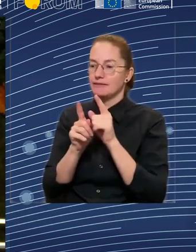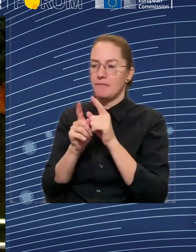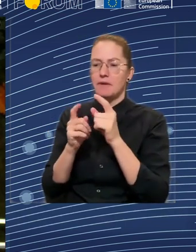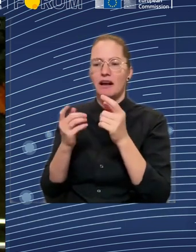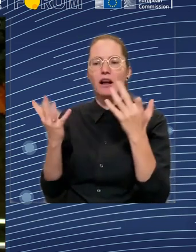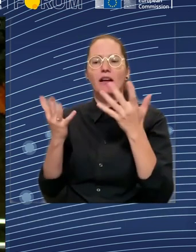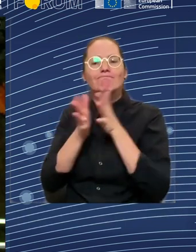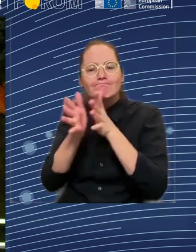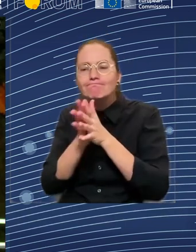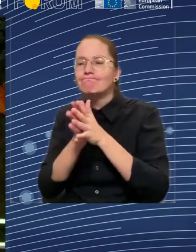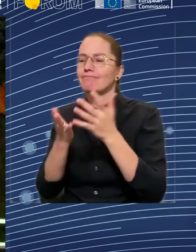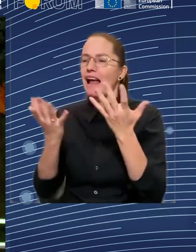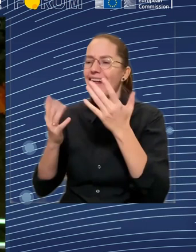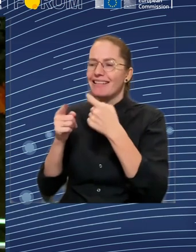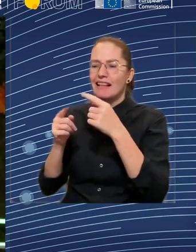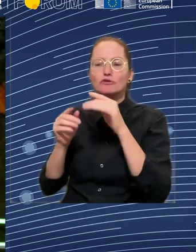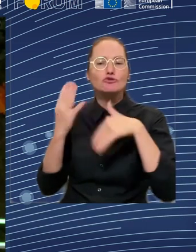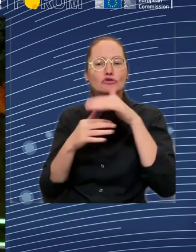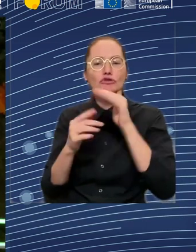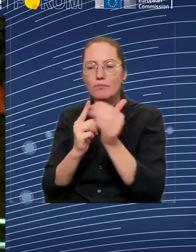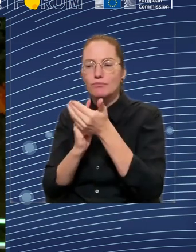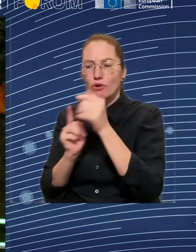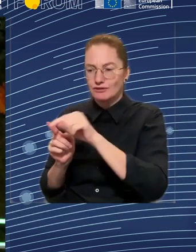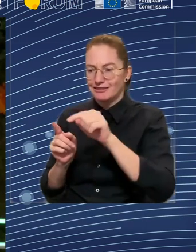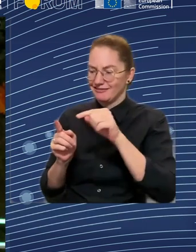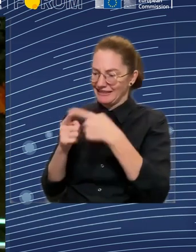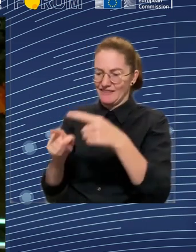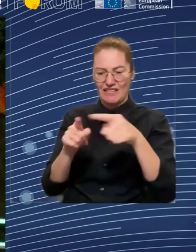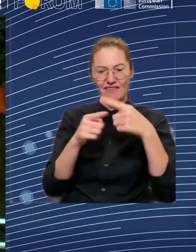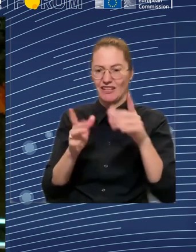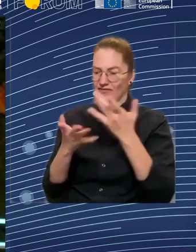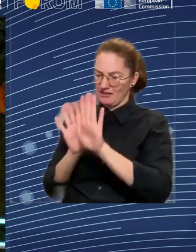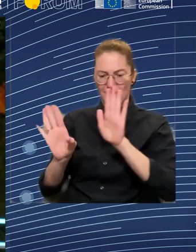It's the opposite. It's the means to social assistance, right?